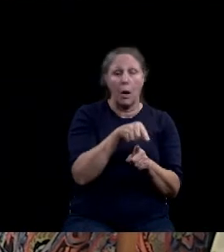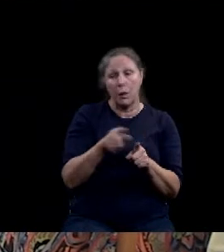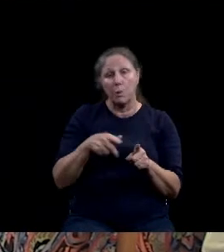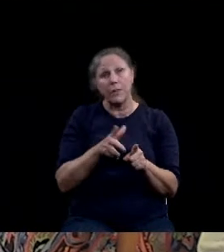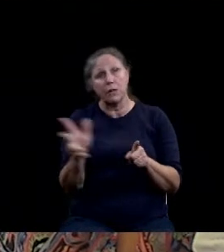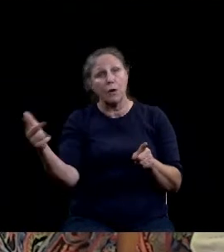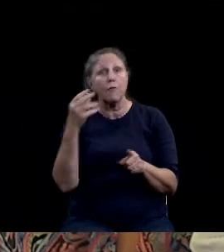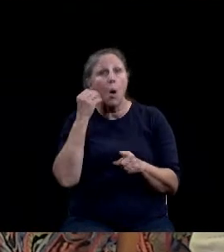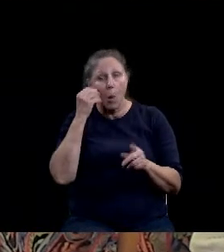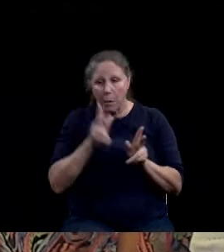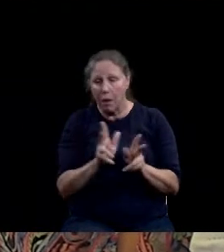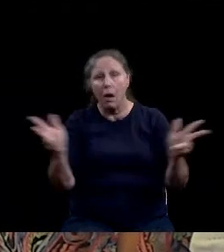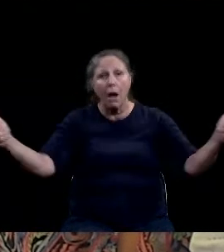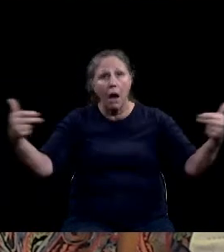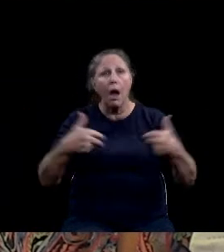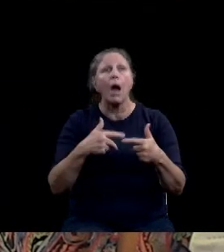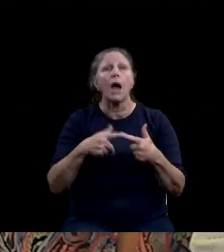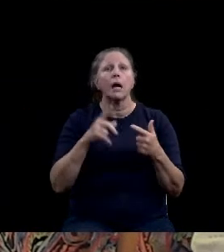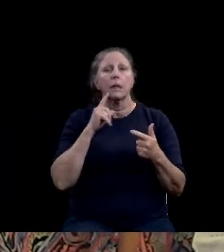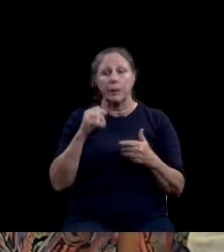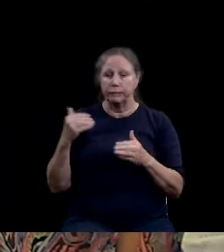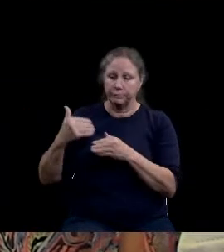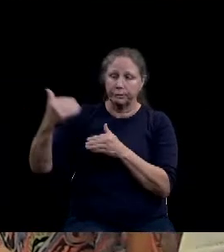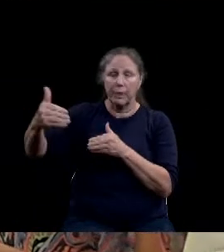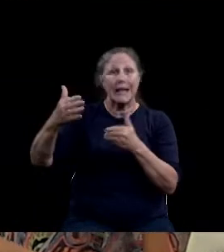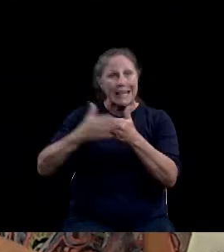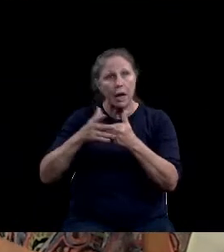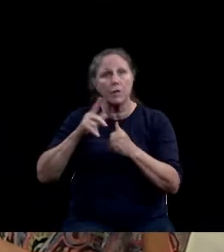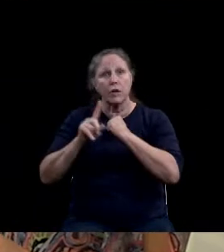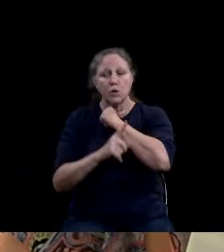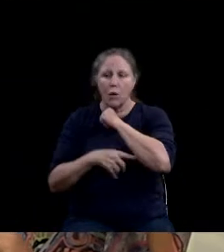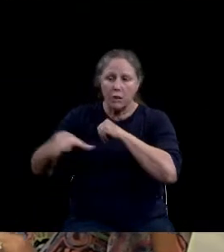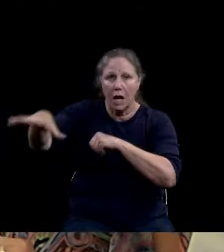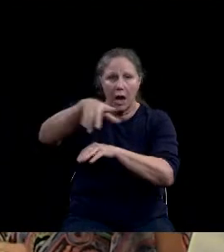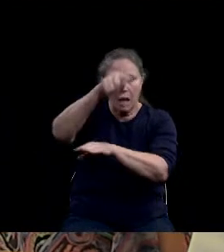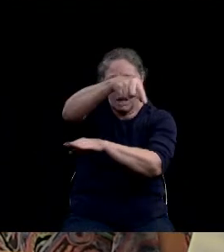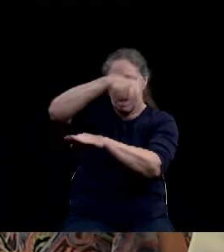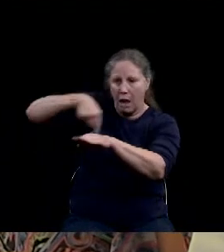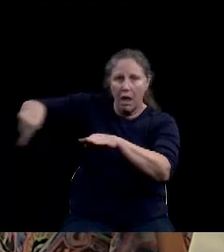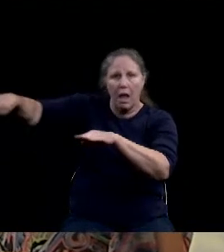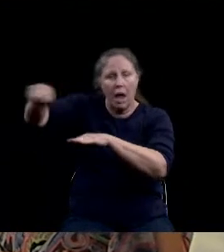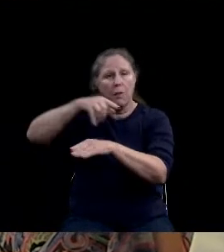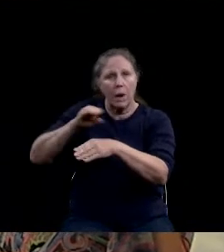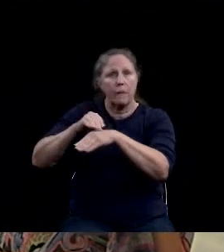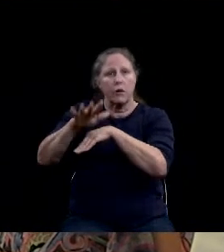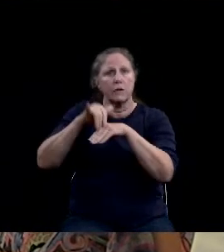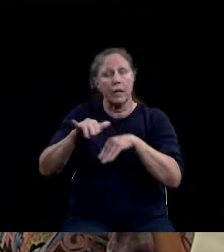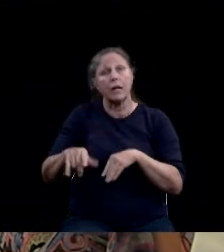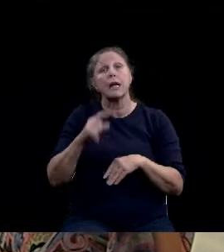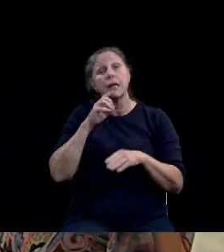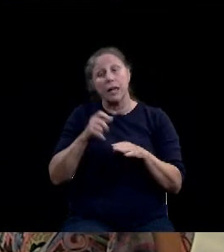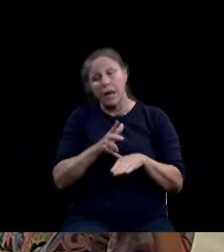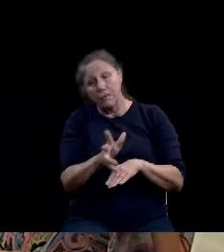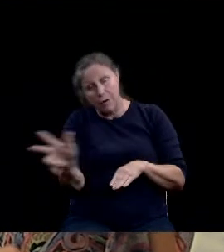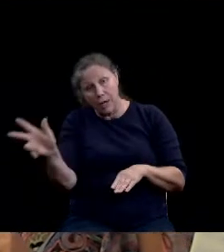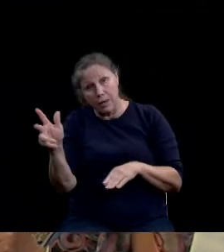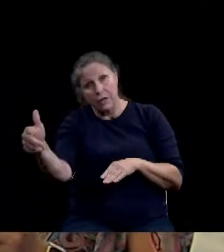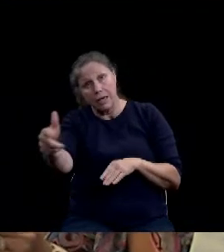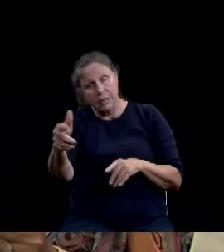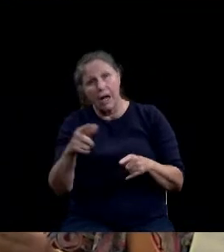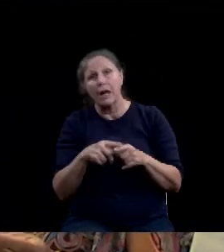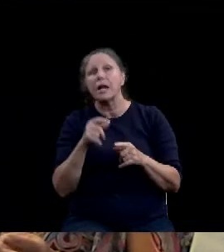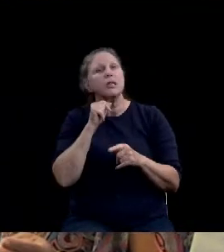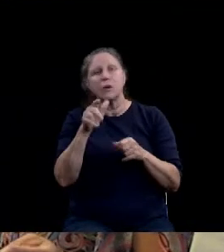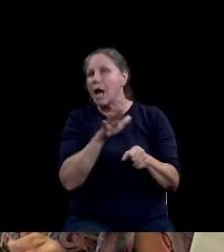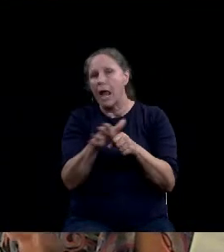proposed landfill. The proposed center turn lane and design entrance into the landfill site fails to adequately protect the owner of Southern Cross Ranch